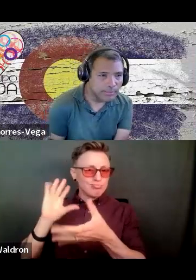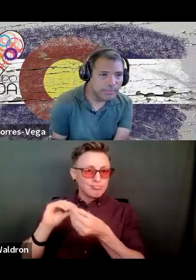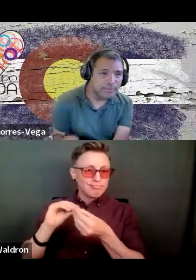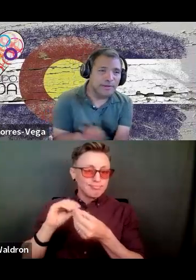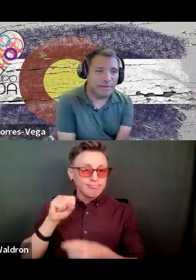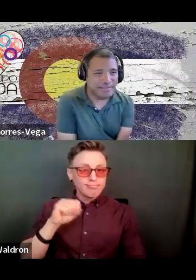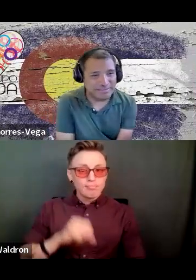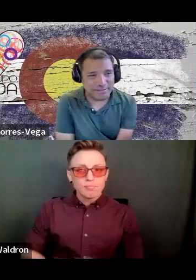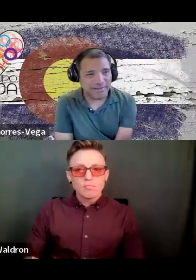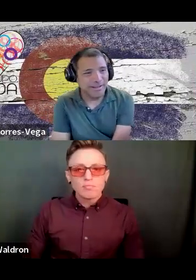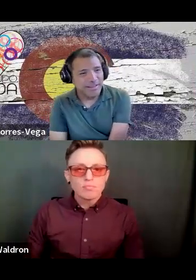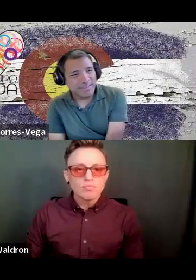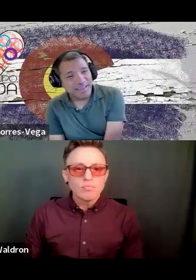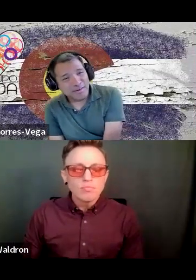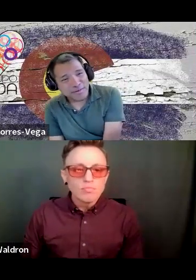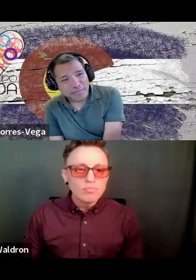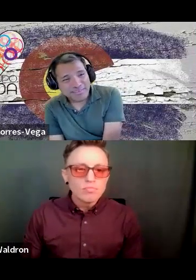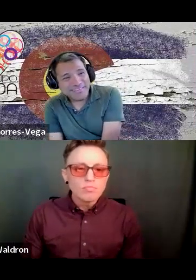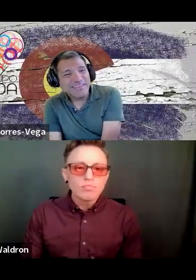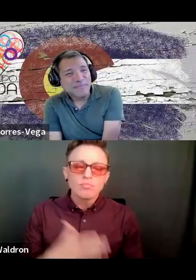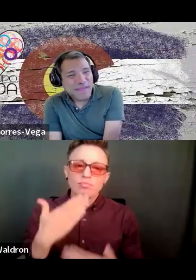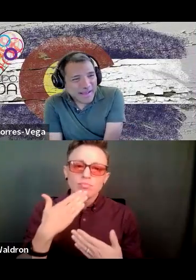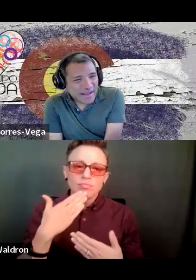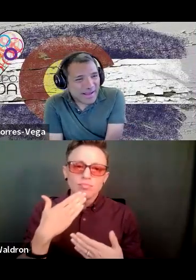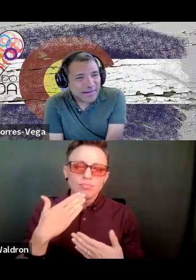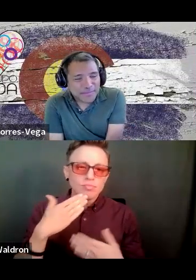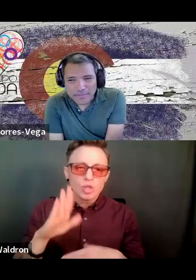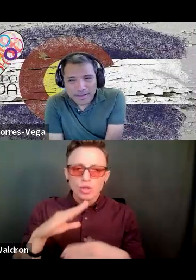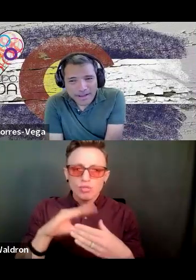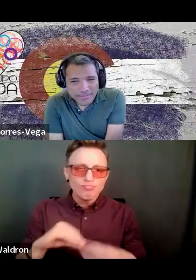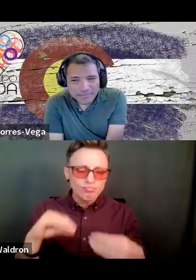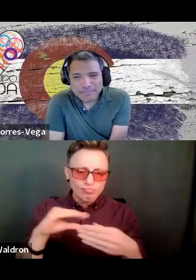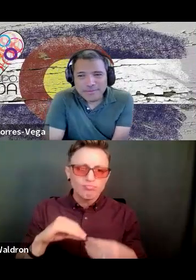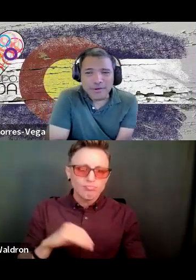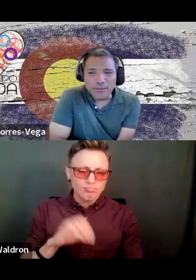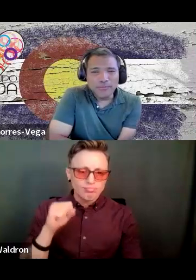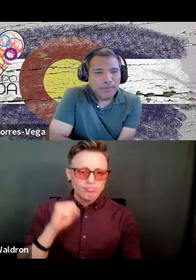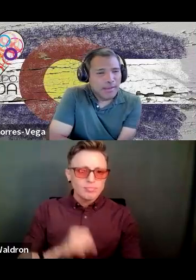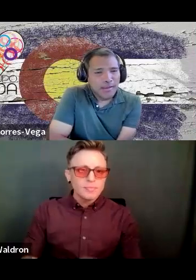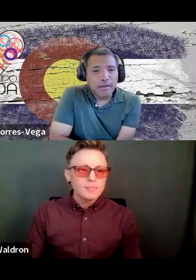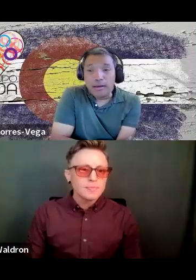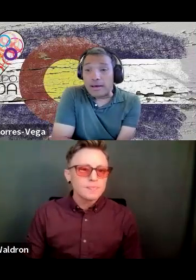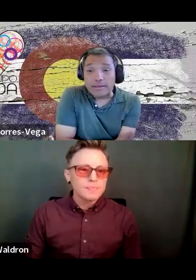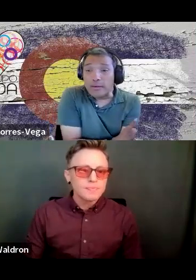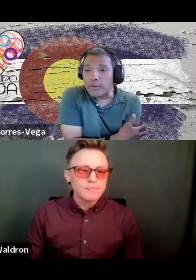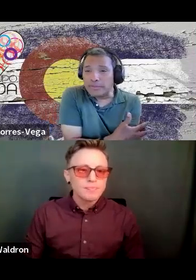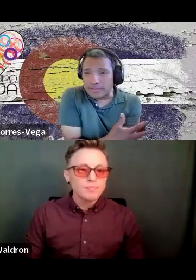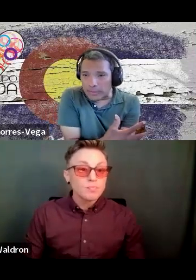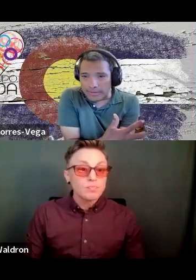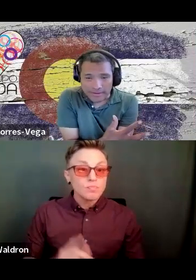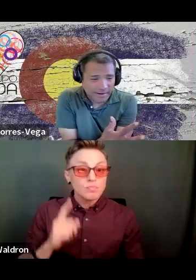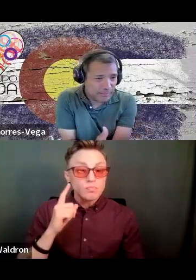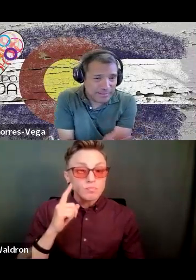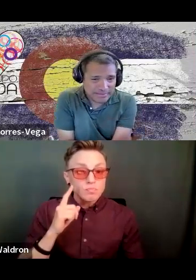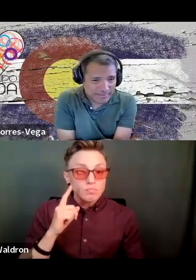Wow. Another impressive story. Thank you, Robertis. Uh, so I think we're